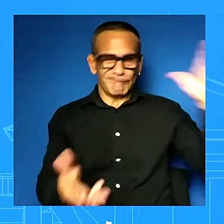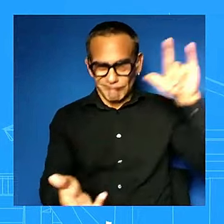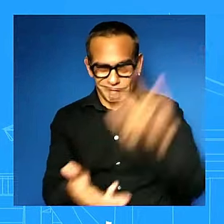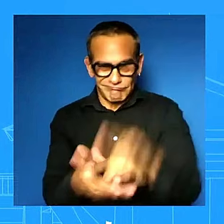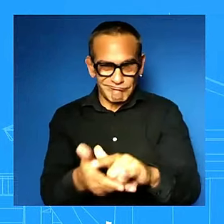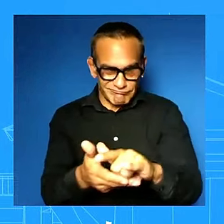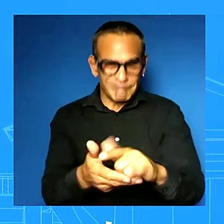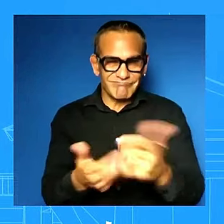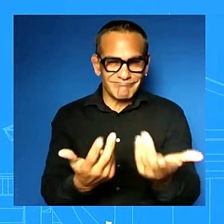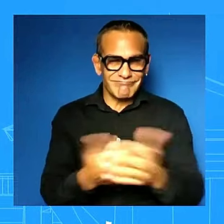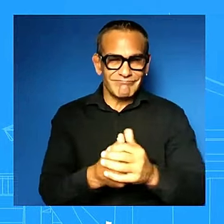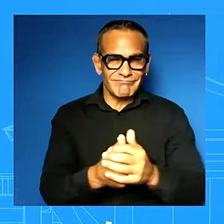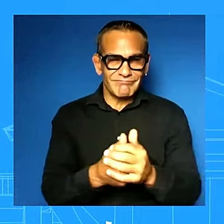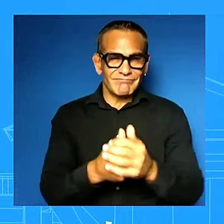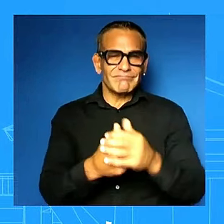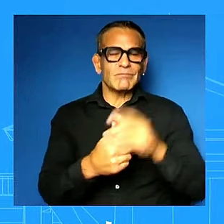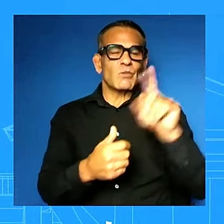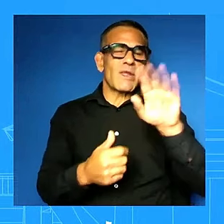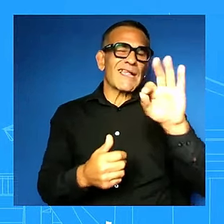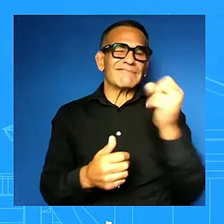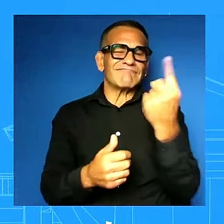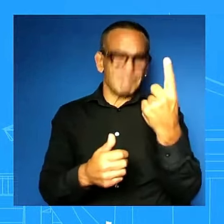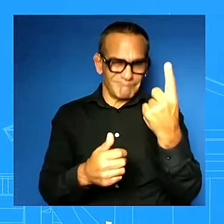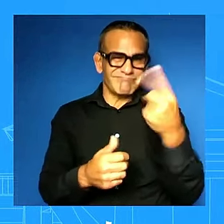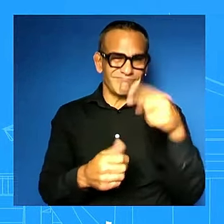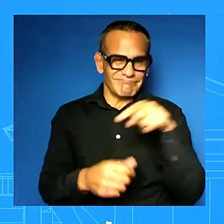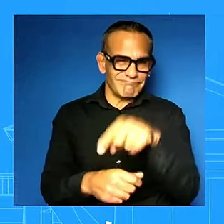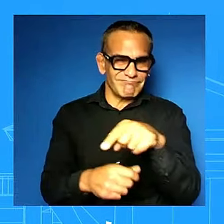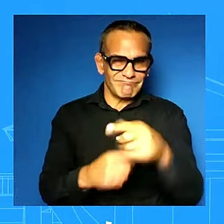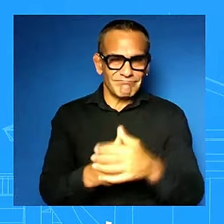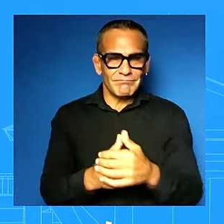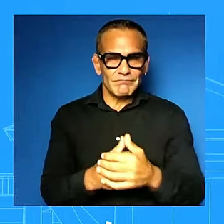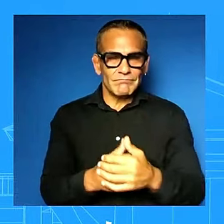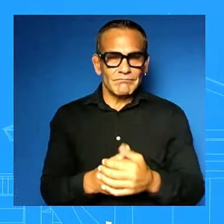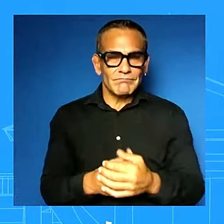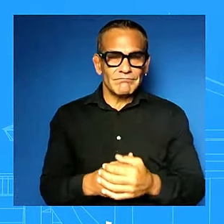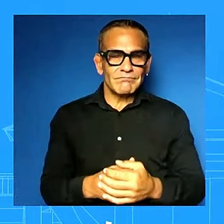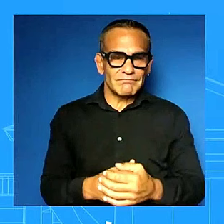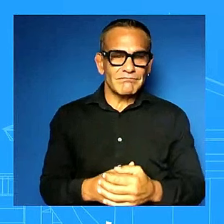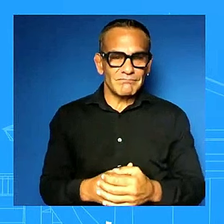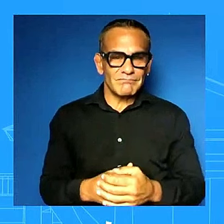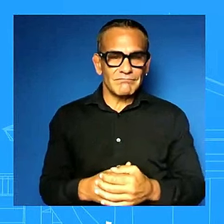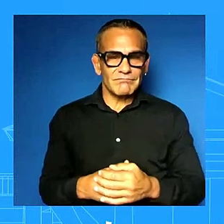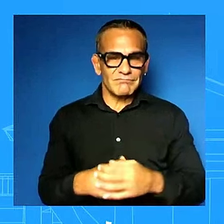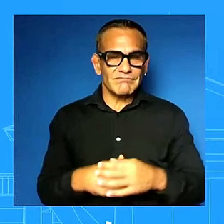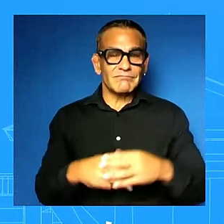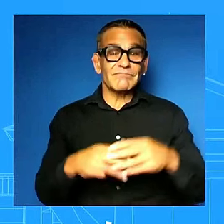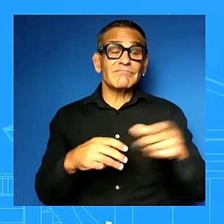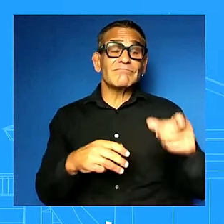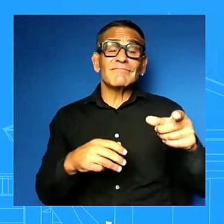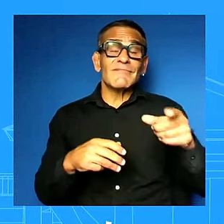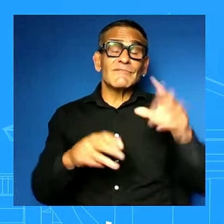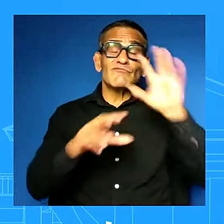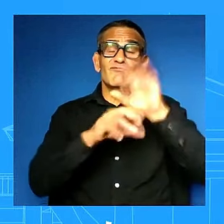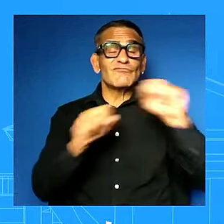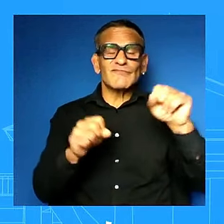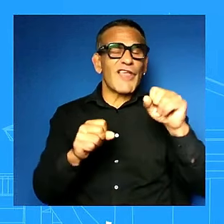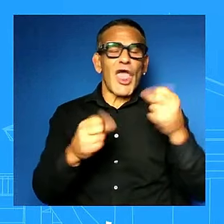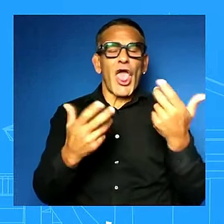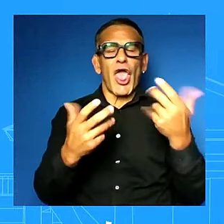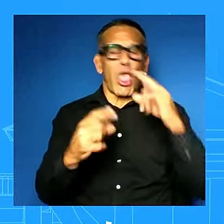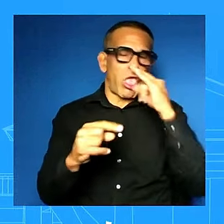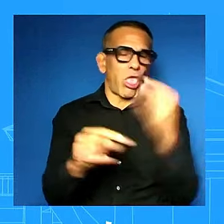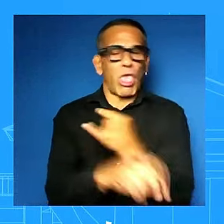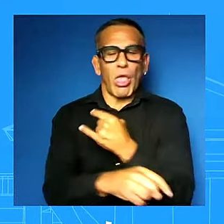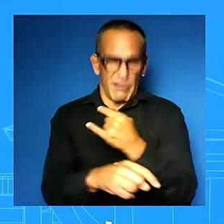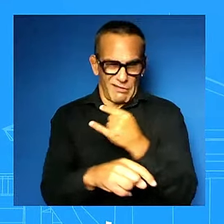uh 2001. so the president gave an impromptu remarks um about bipartisan unity that's what he was talking